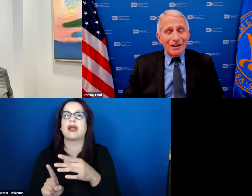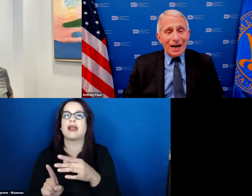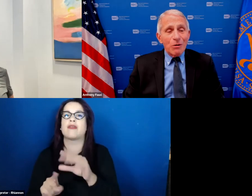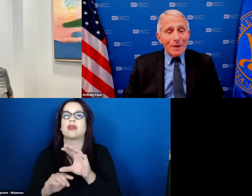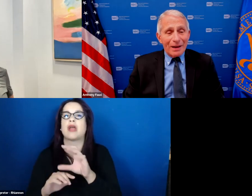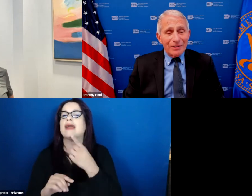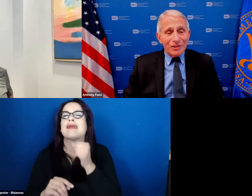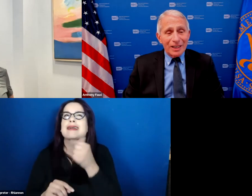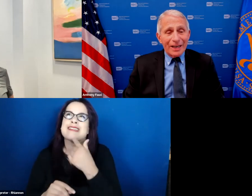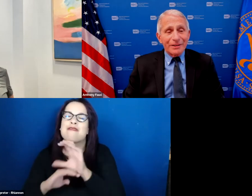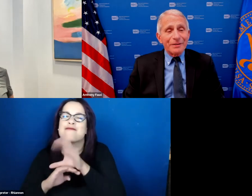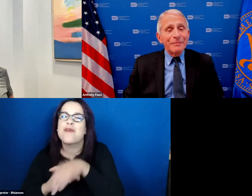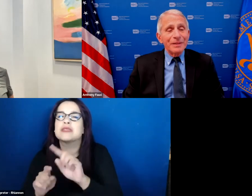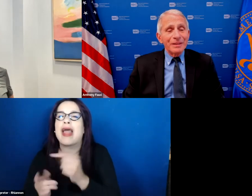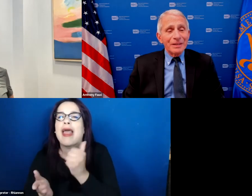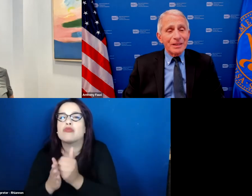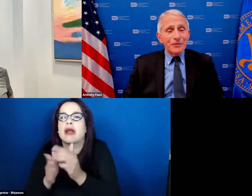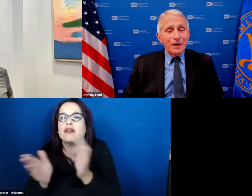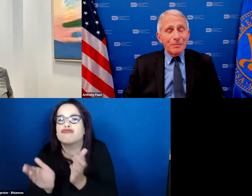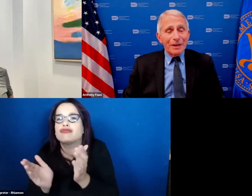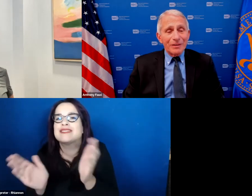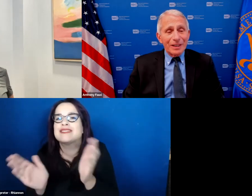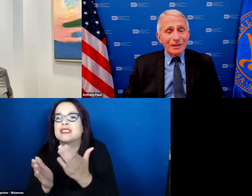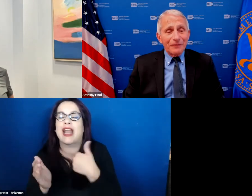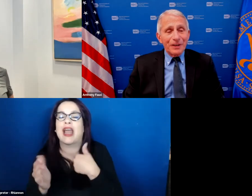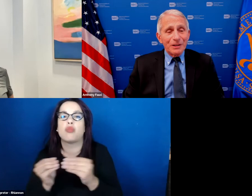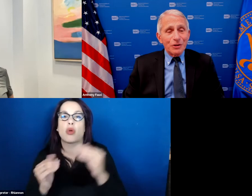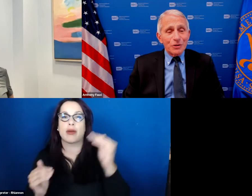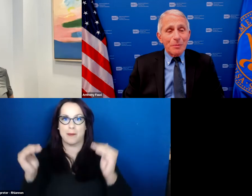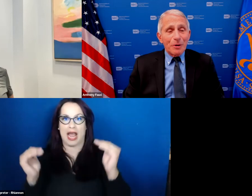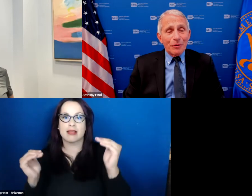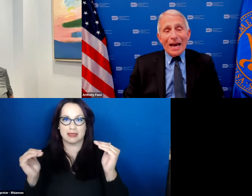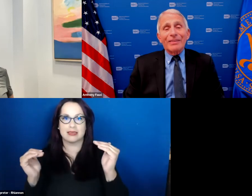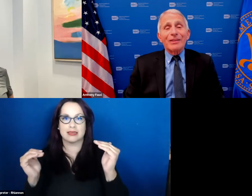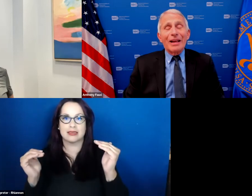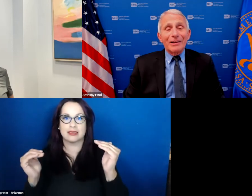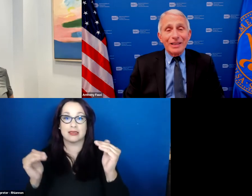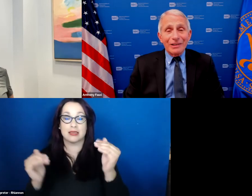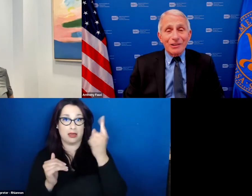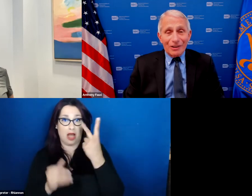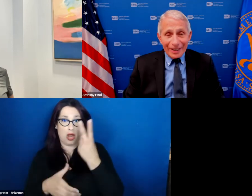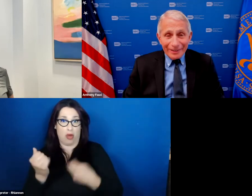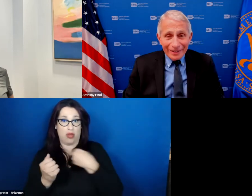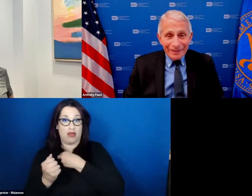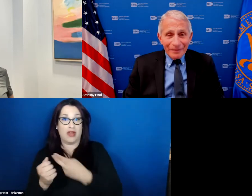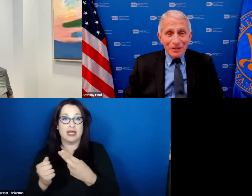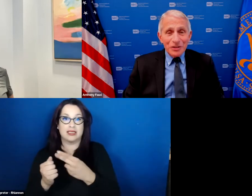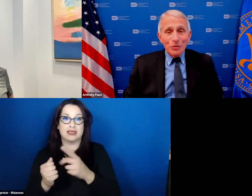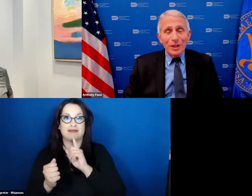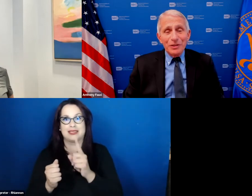and our balance together is fundamentally in the field because we're both athletically inclined